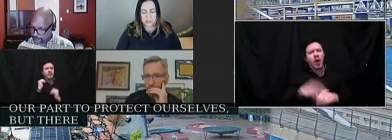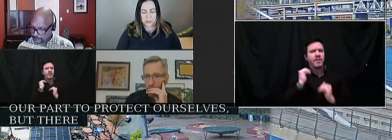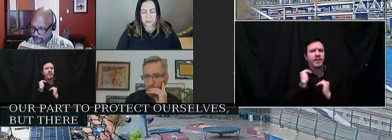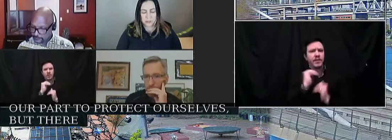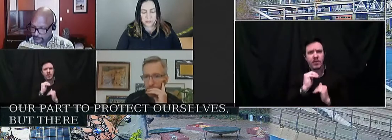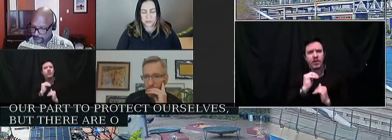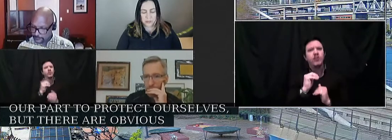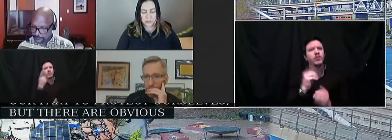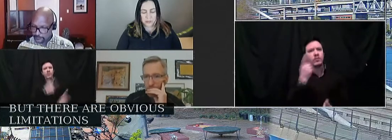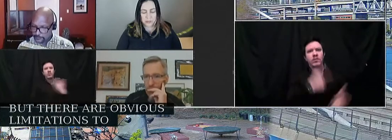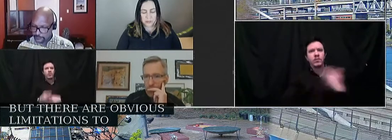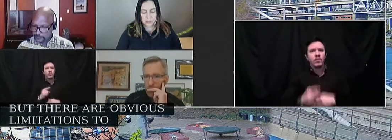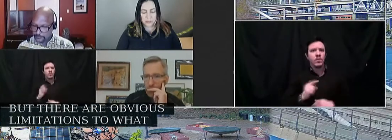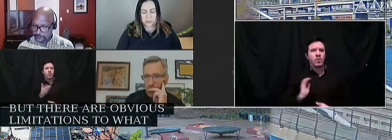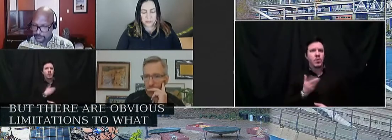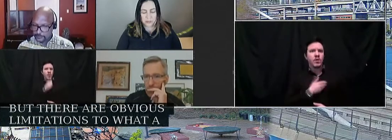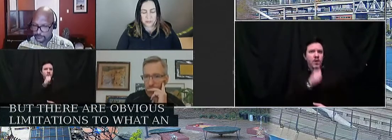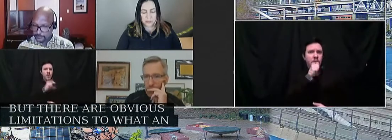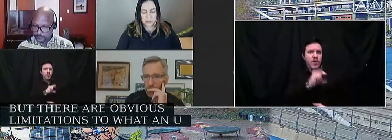unarmed security service can do.